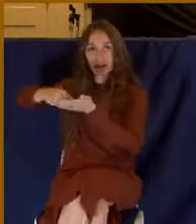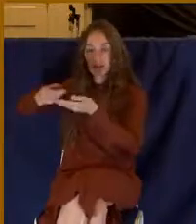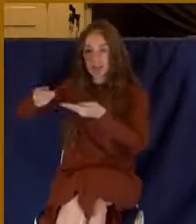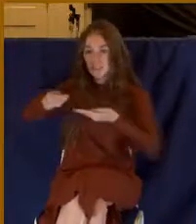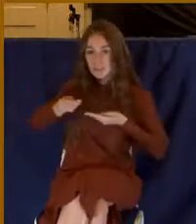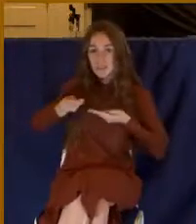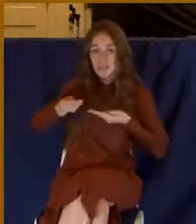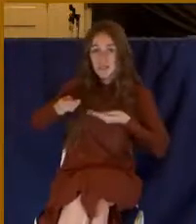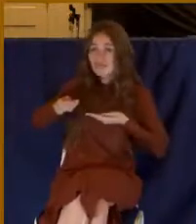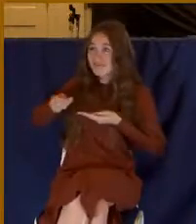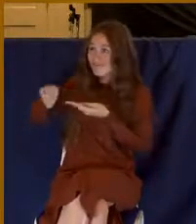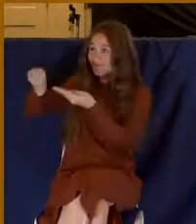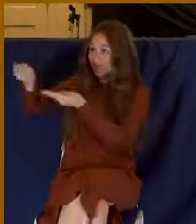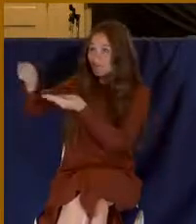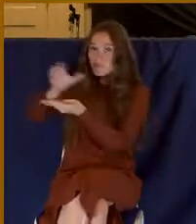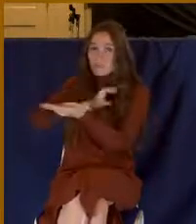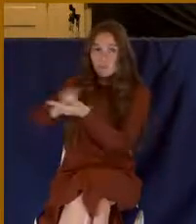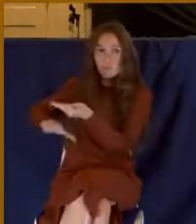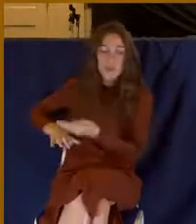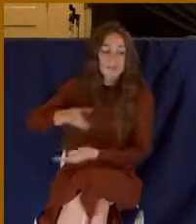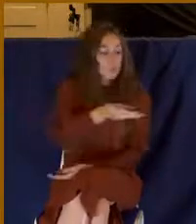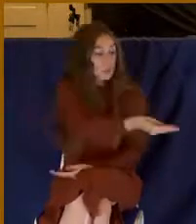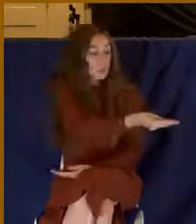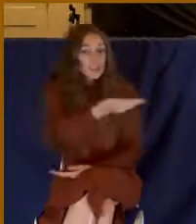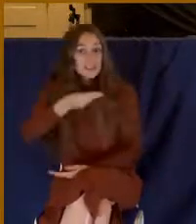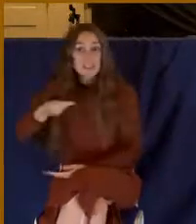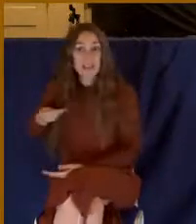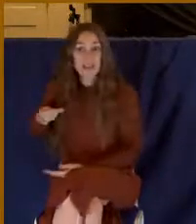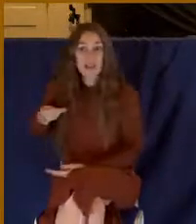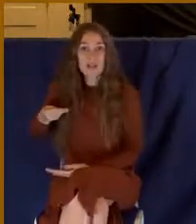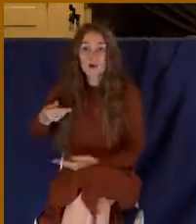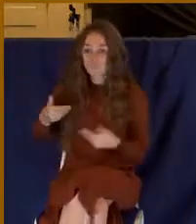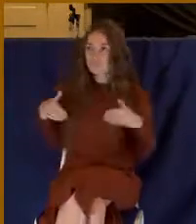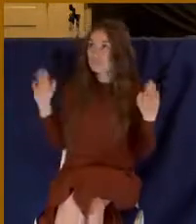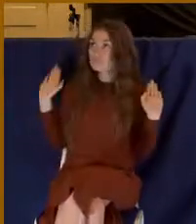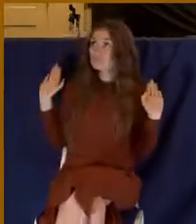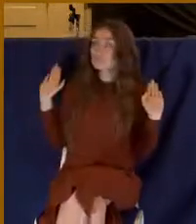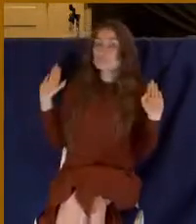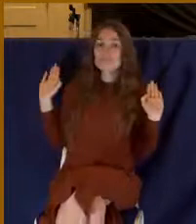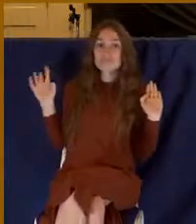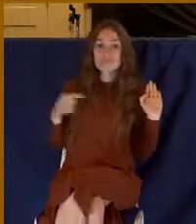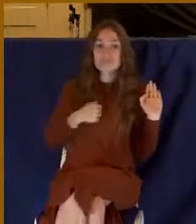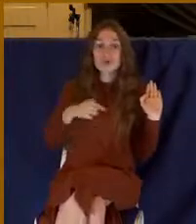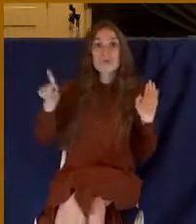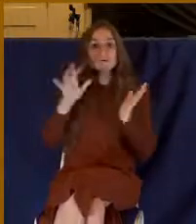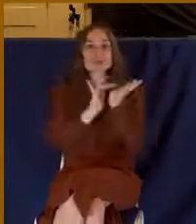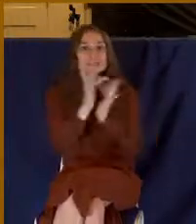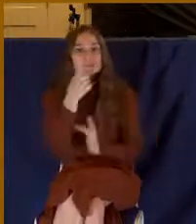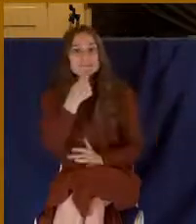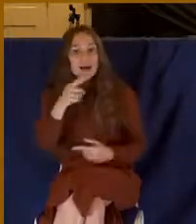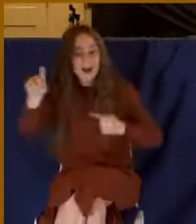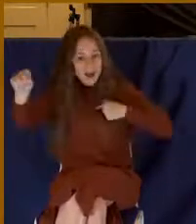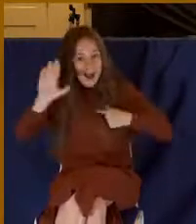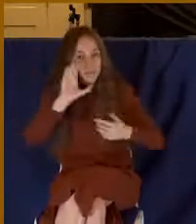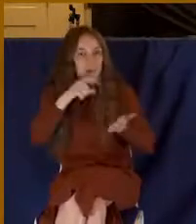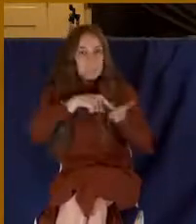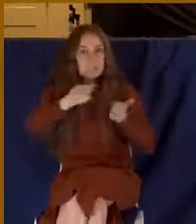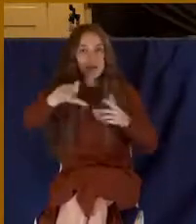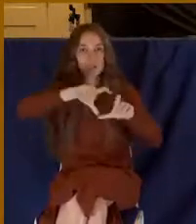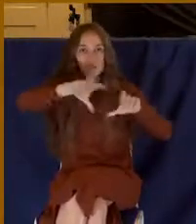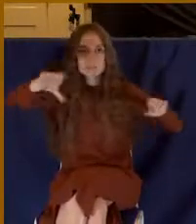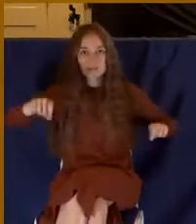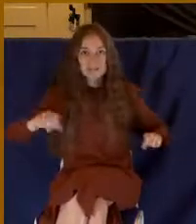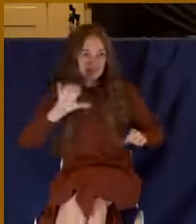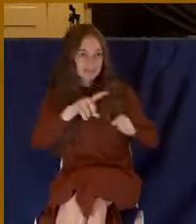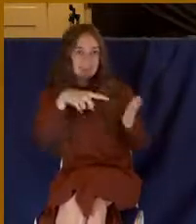He took it, and what did he do? He nailed it to the cross. Jesus said, I'll pay this receipt. I'll pay this debt. Did